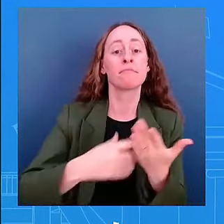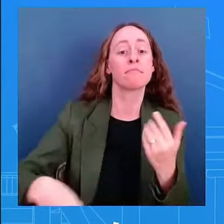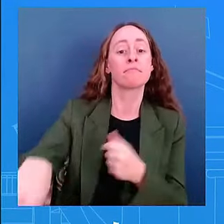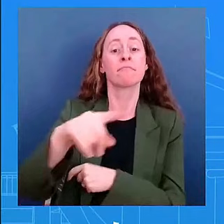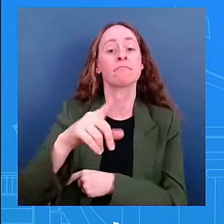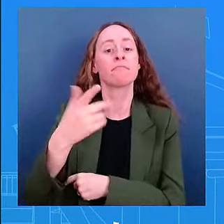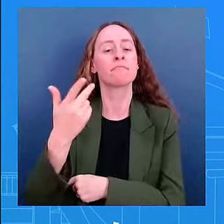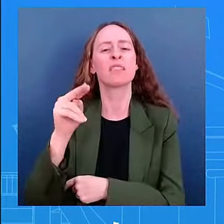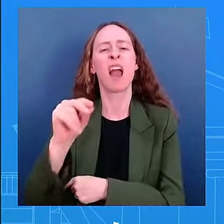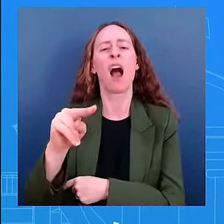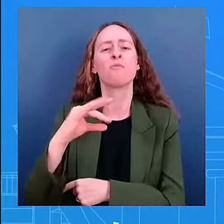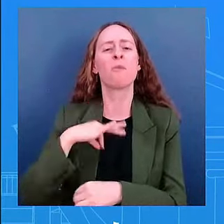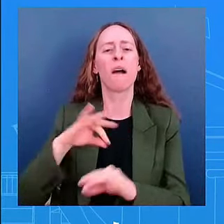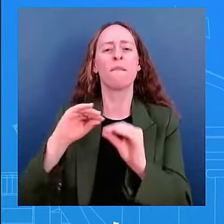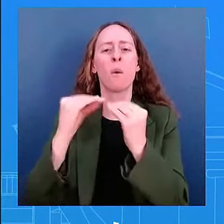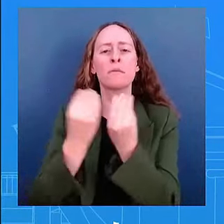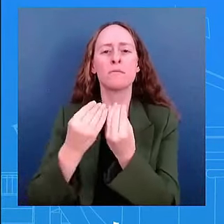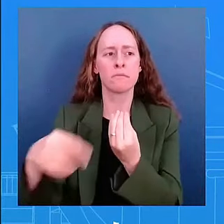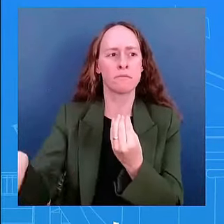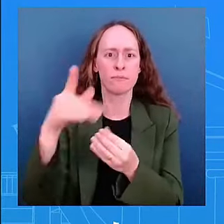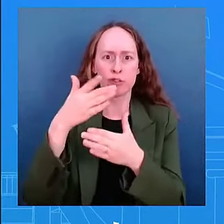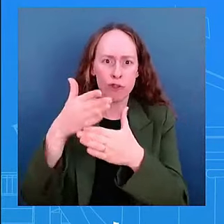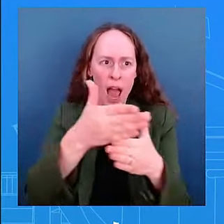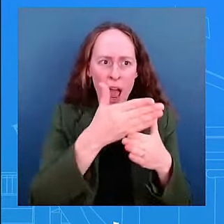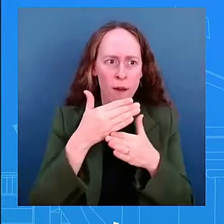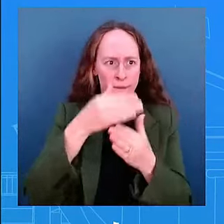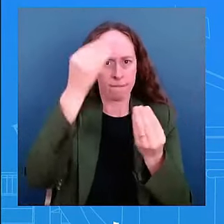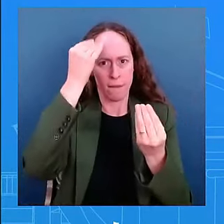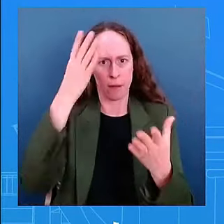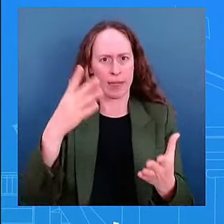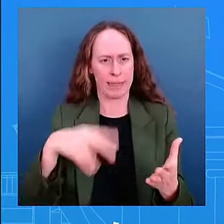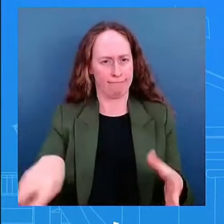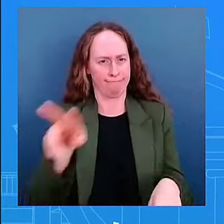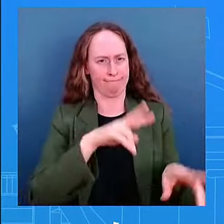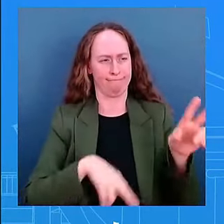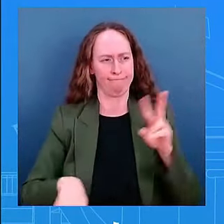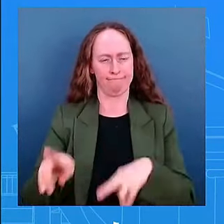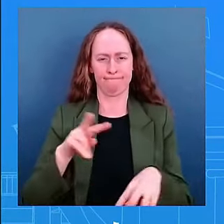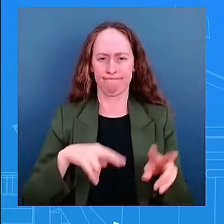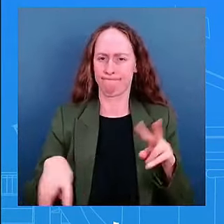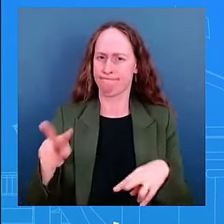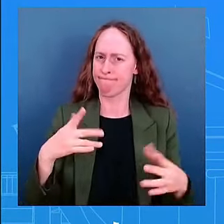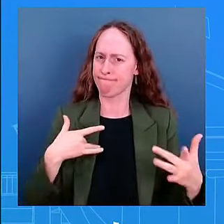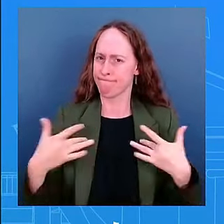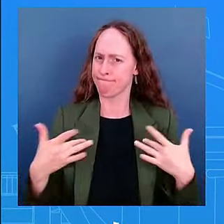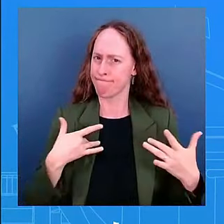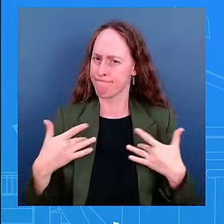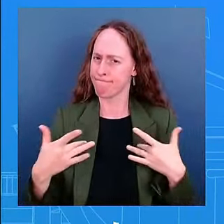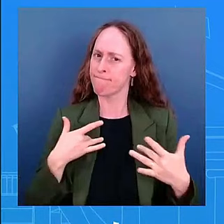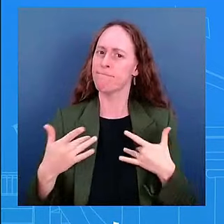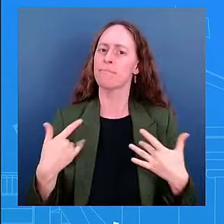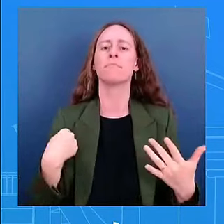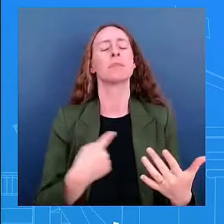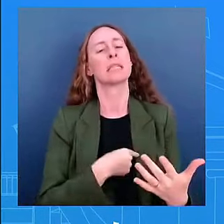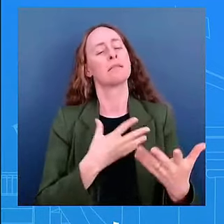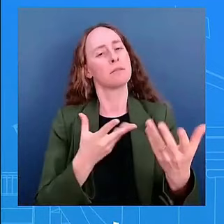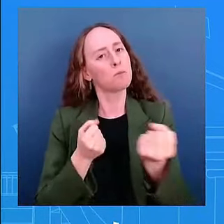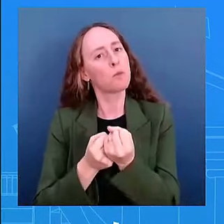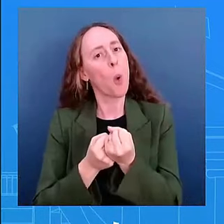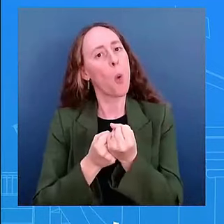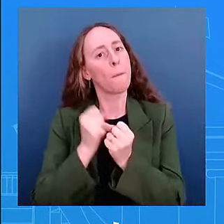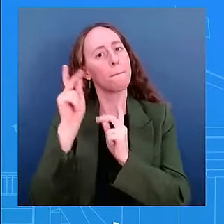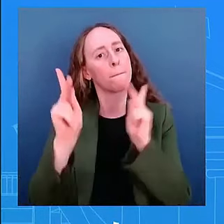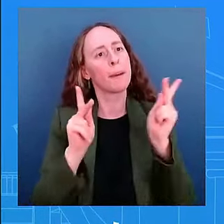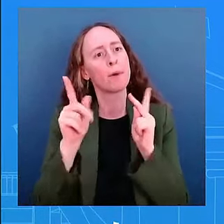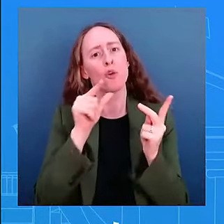monitors the united states stands on the side of the democratic aspirations of the venezuela people including supporting